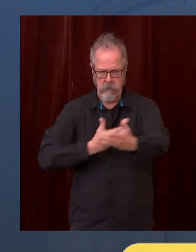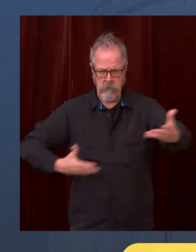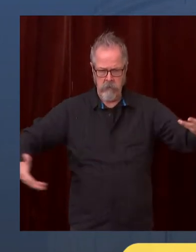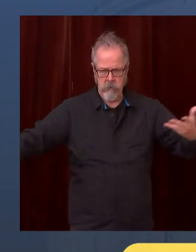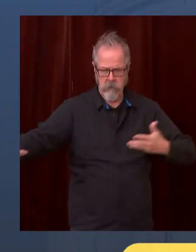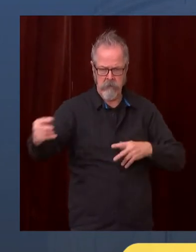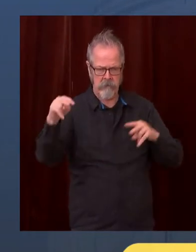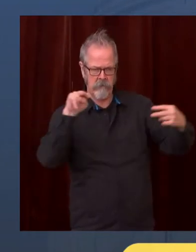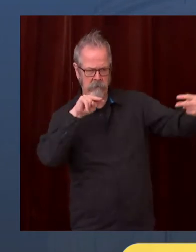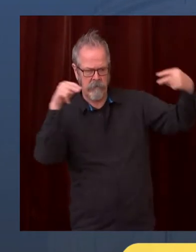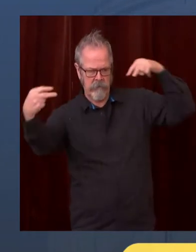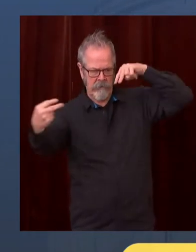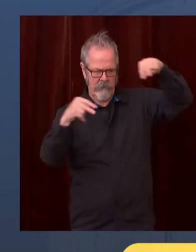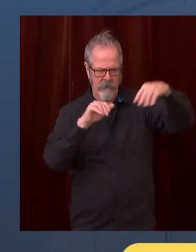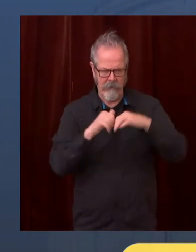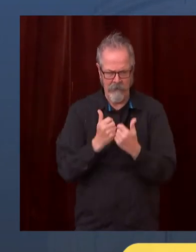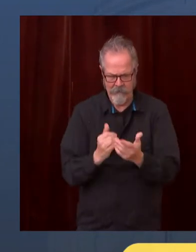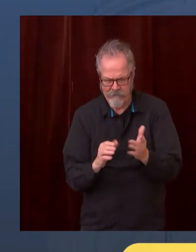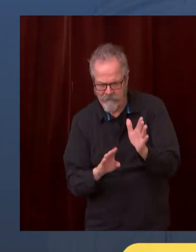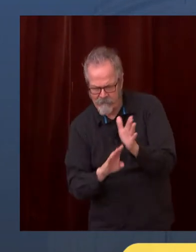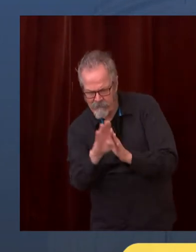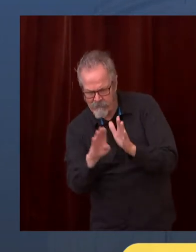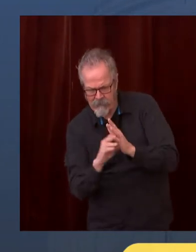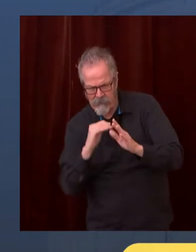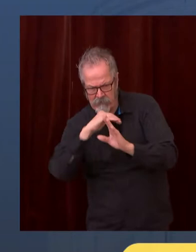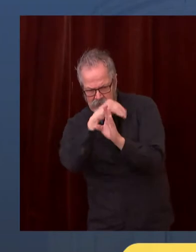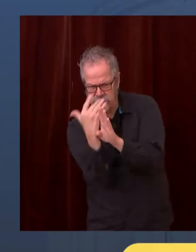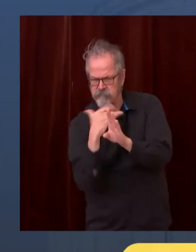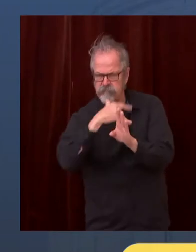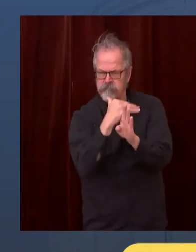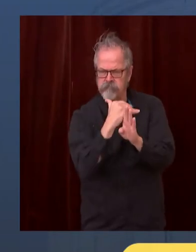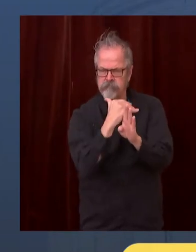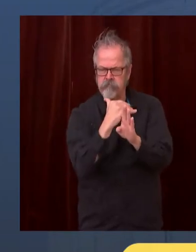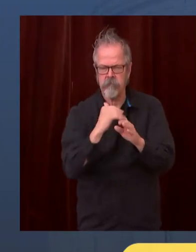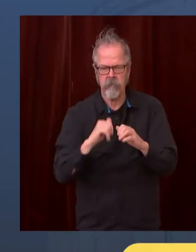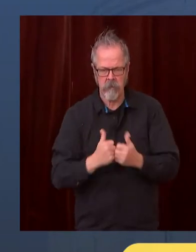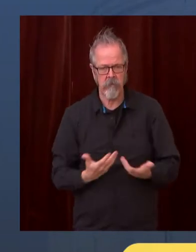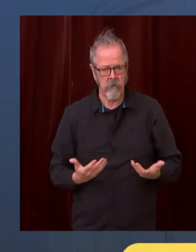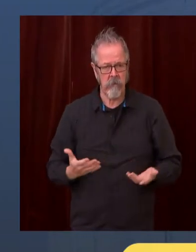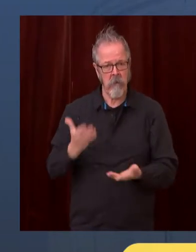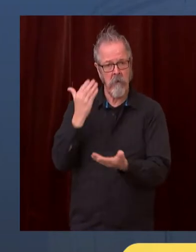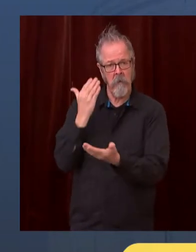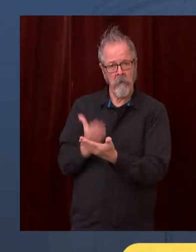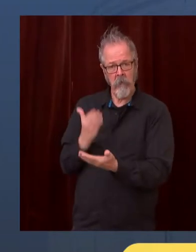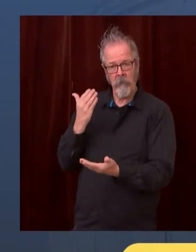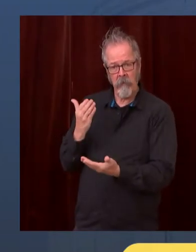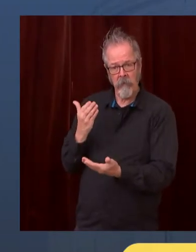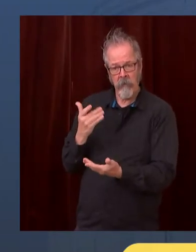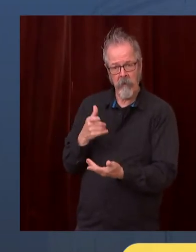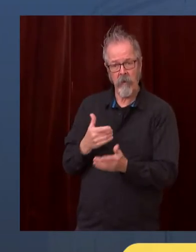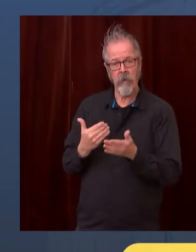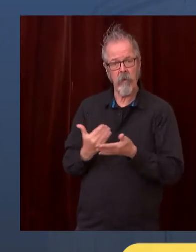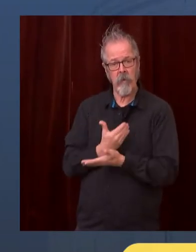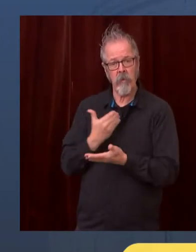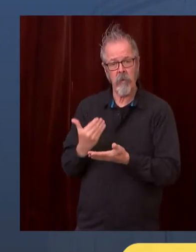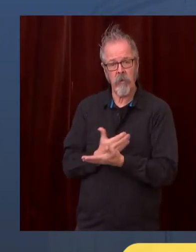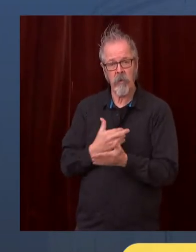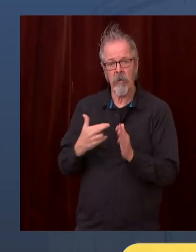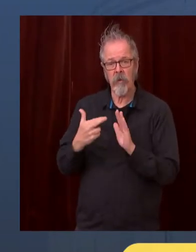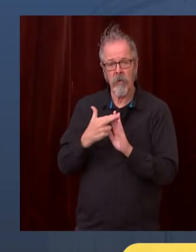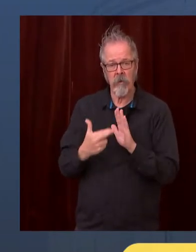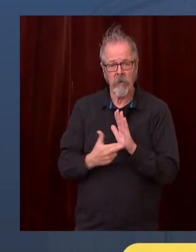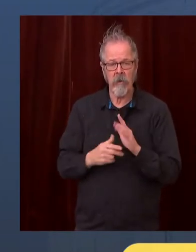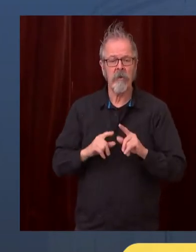are not as broad as they were in the spring. They're significantly different. Because we have found ways to do a